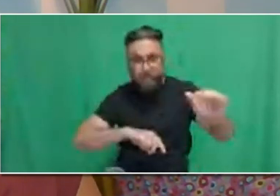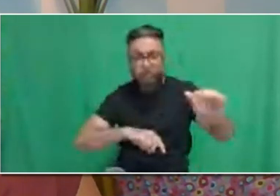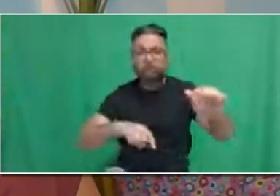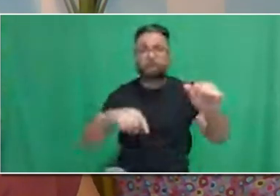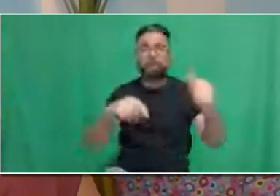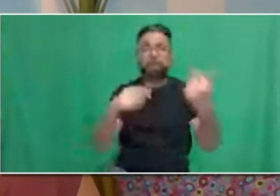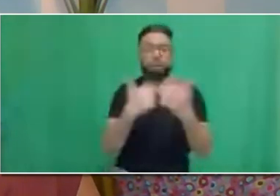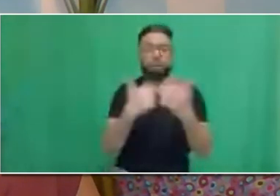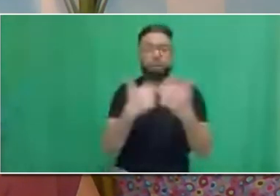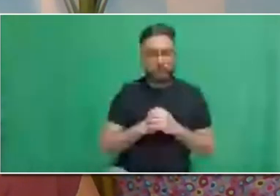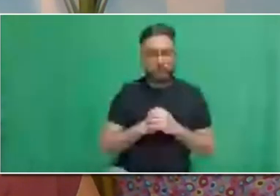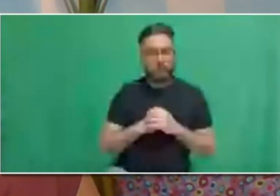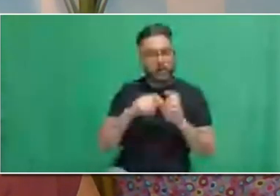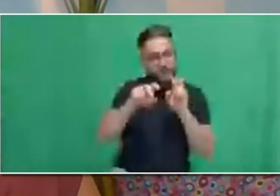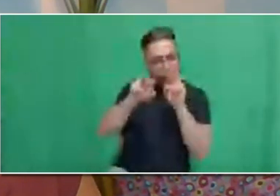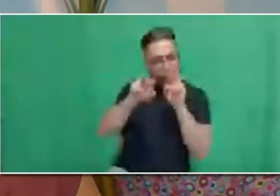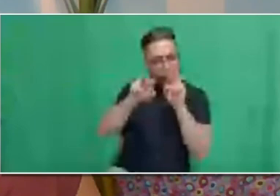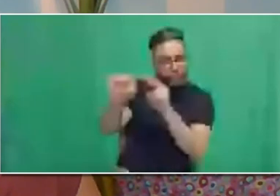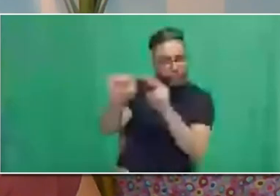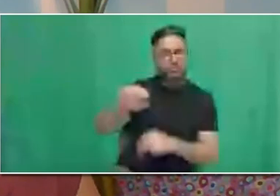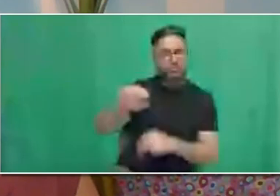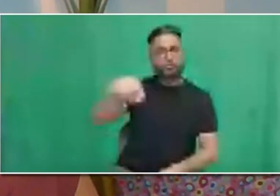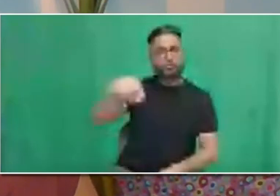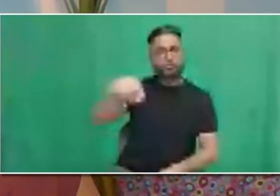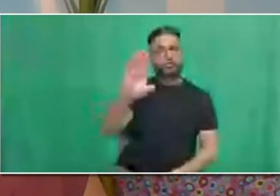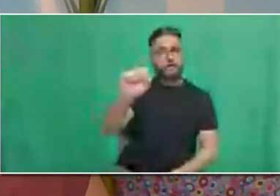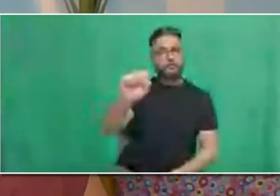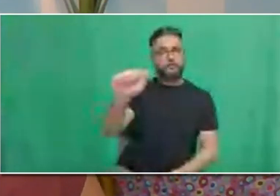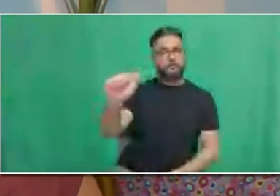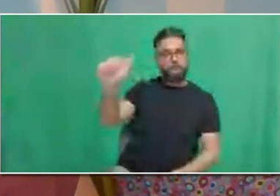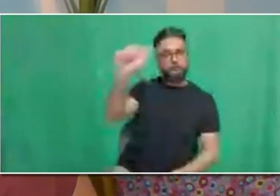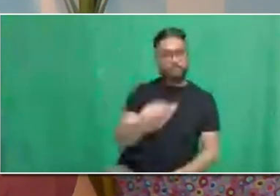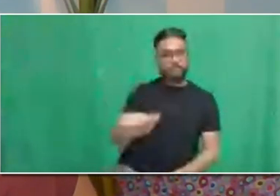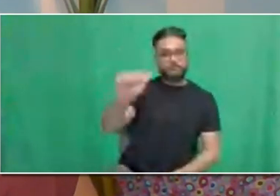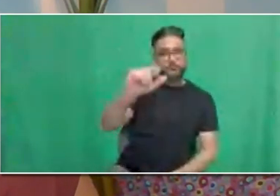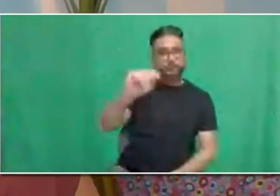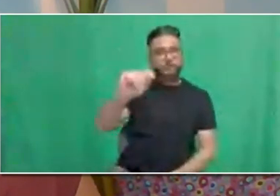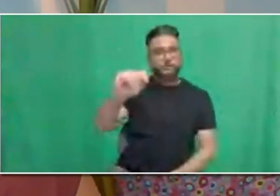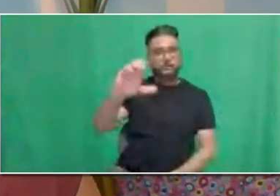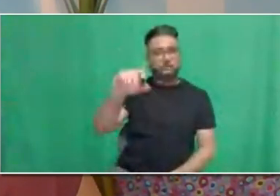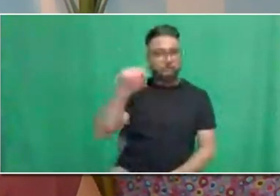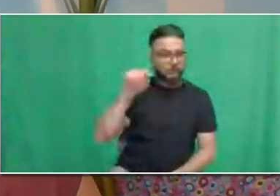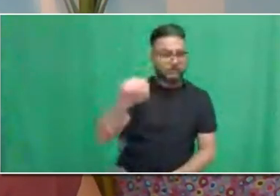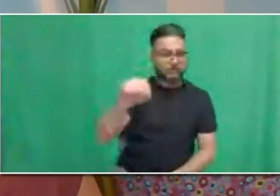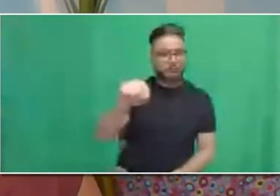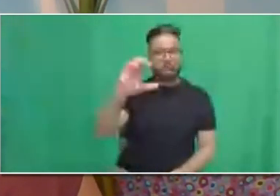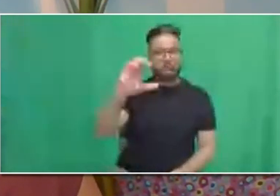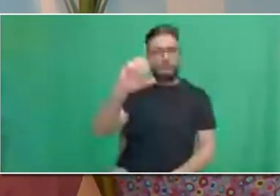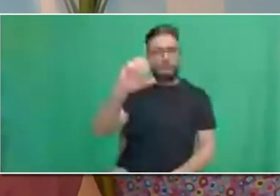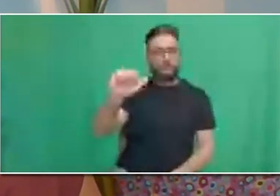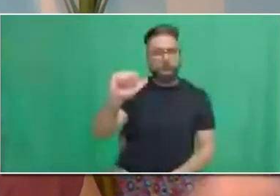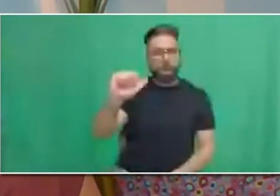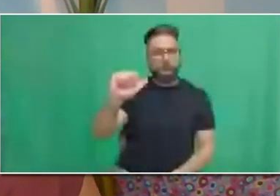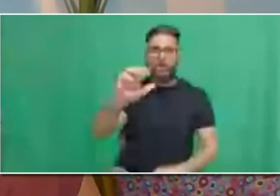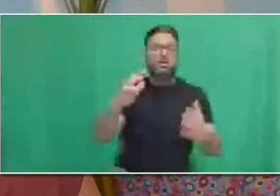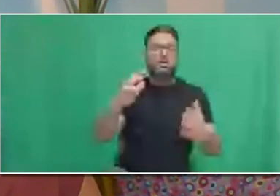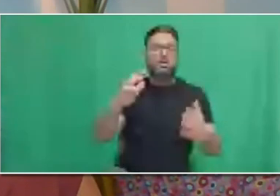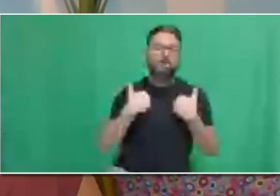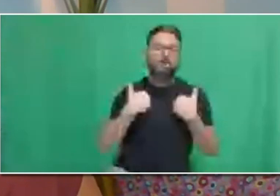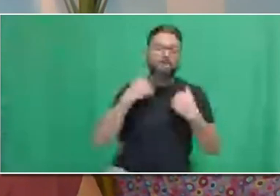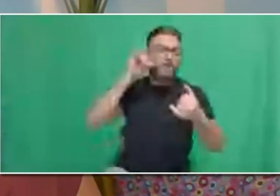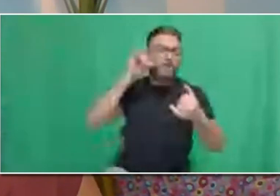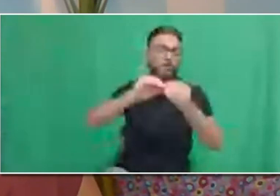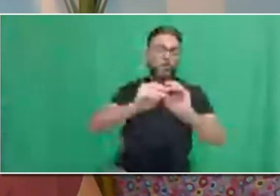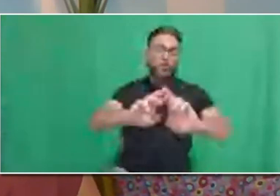or there's a number that can be called at 416-393-4570. And that